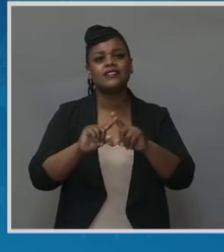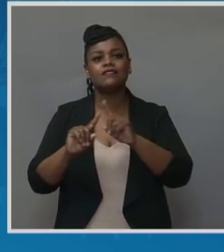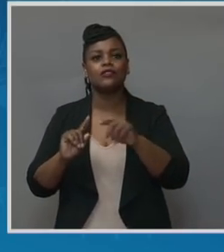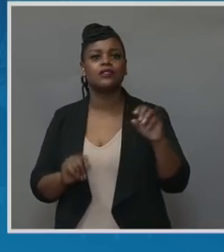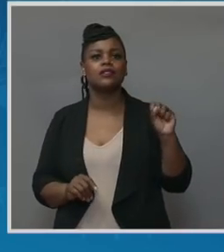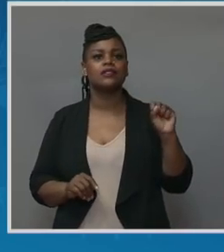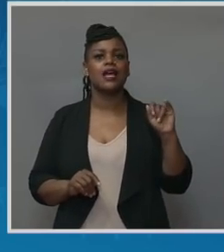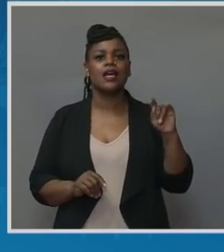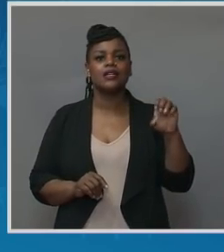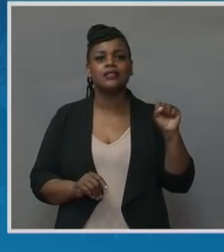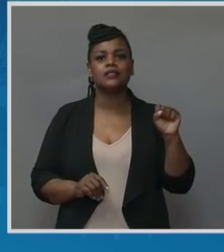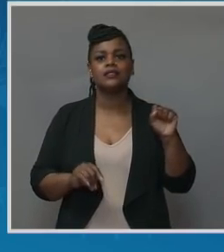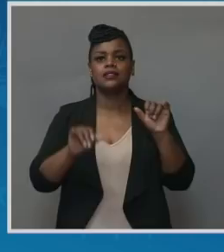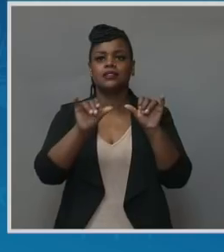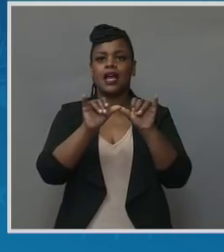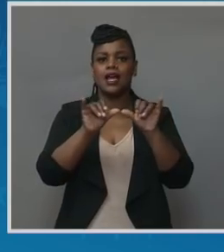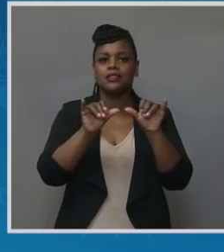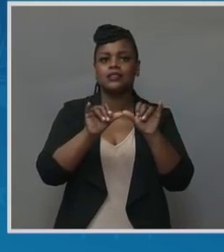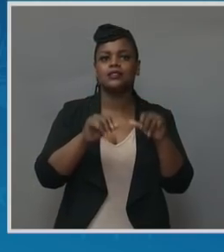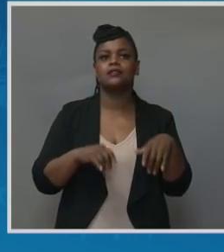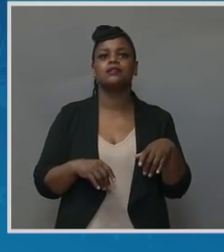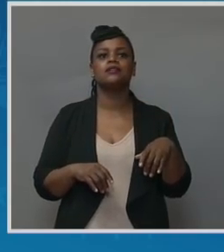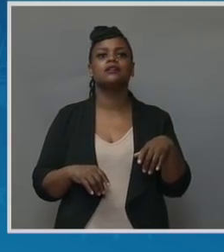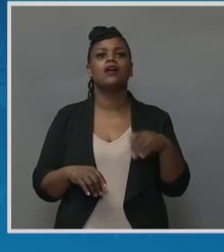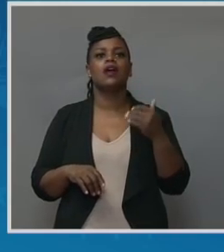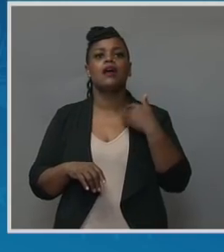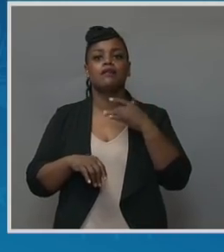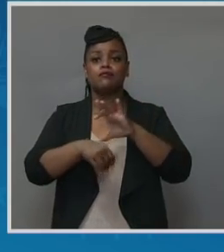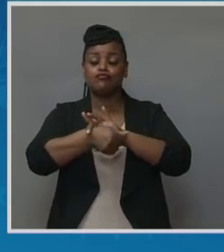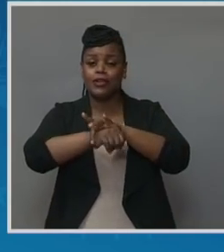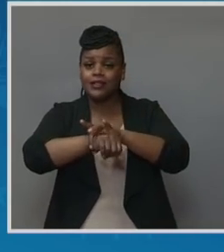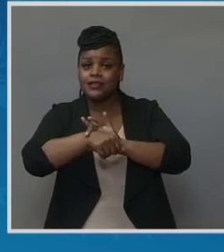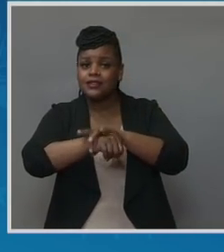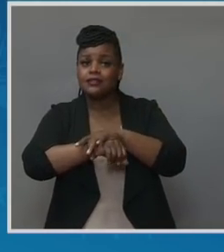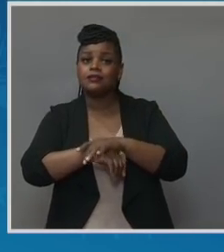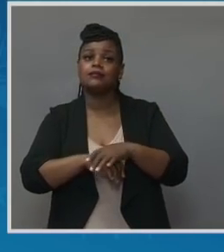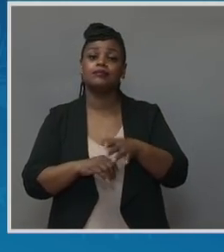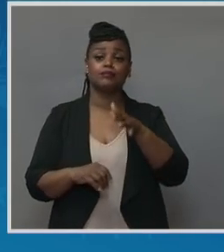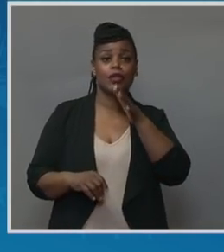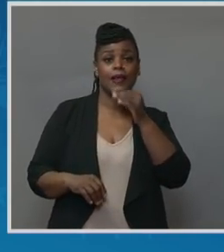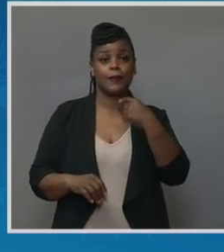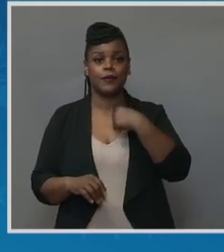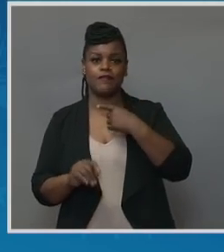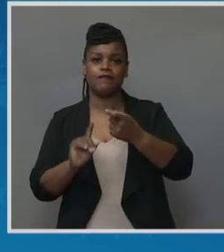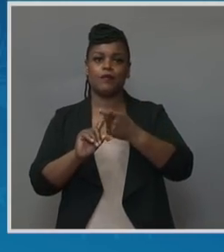Mommy and Me bracelets, one that the mom wears and one that the baby is buried with.